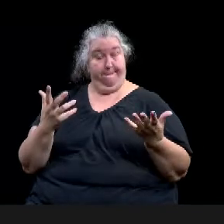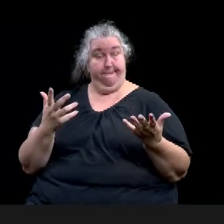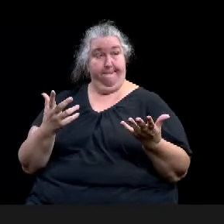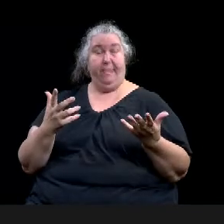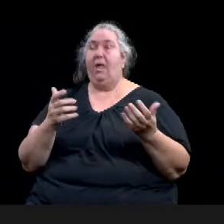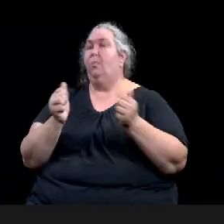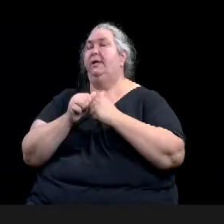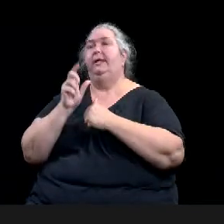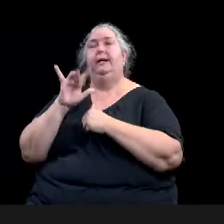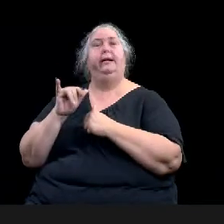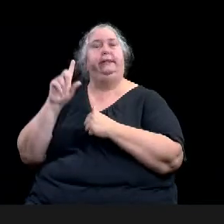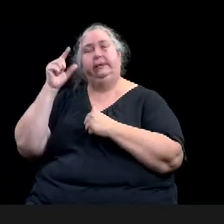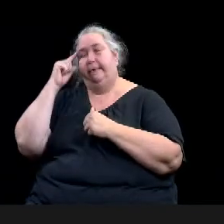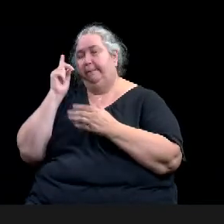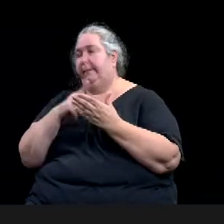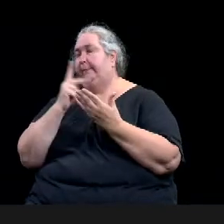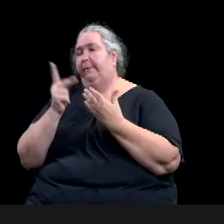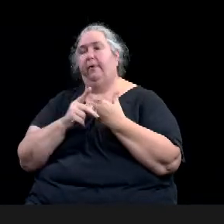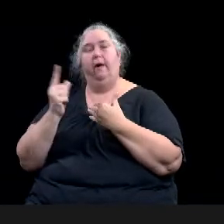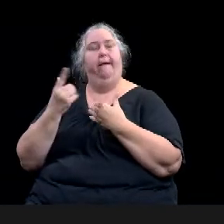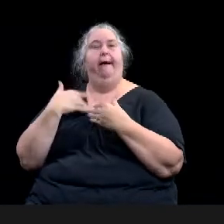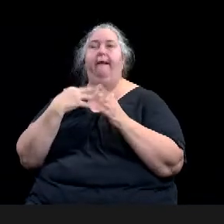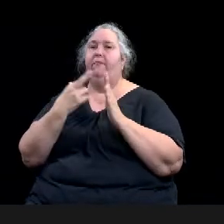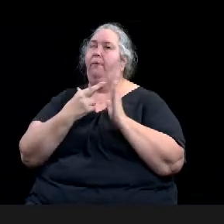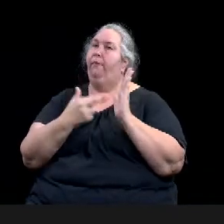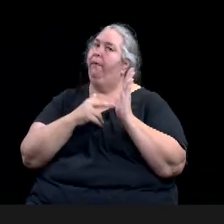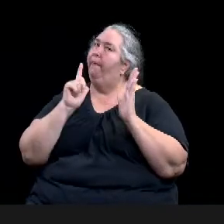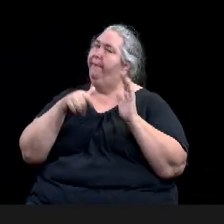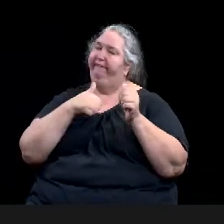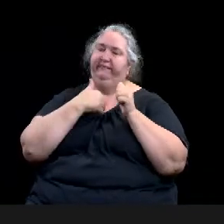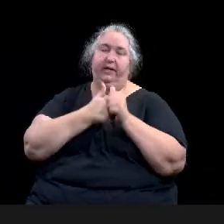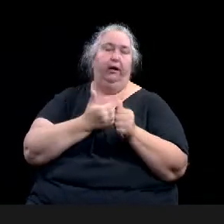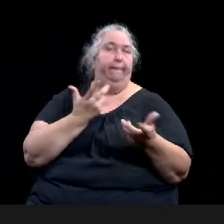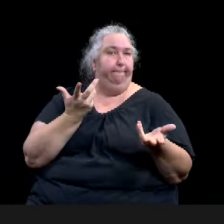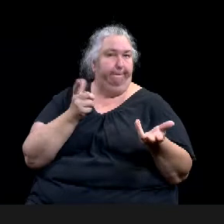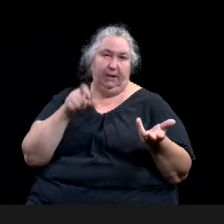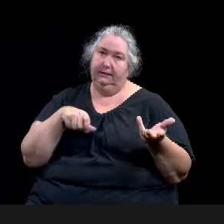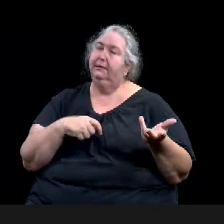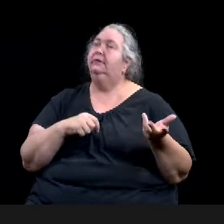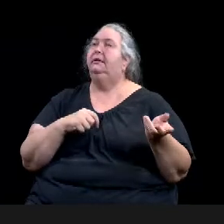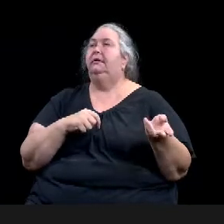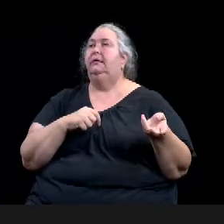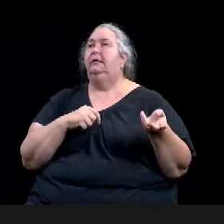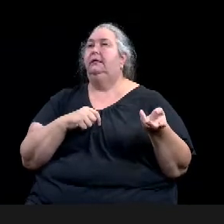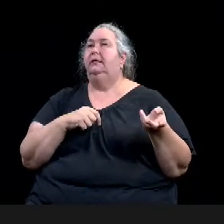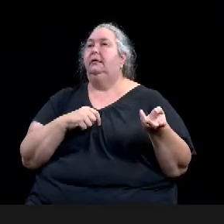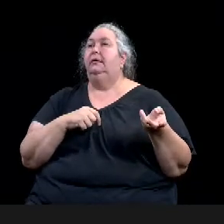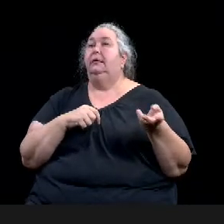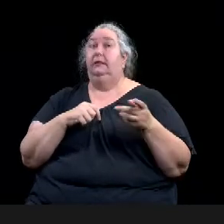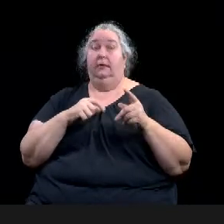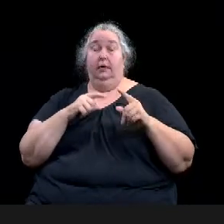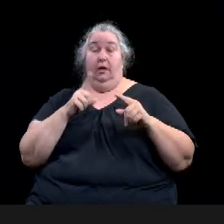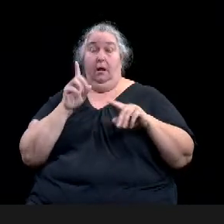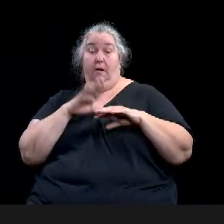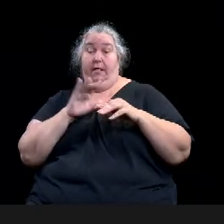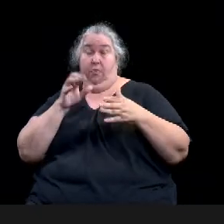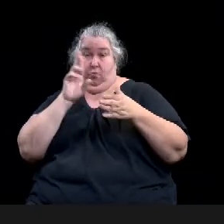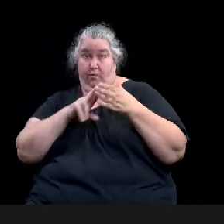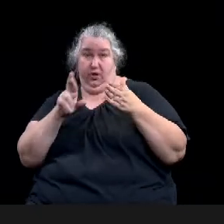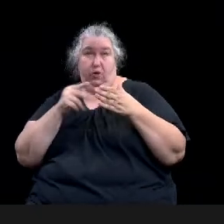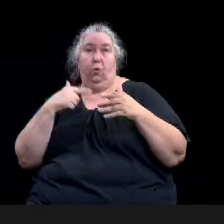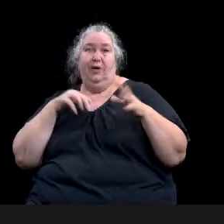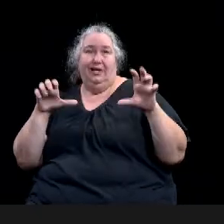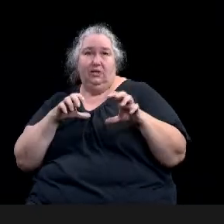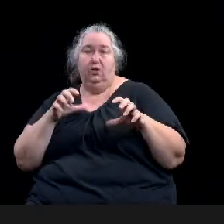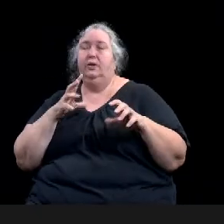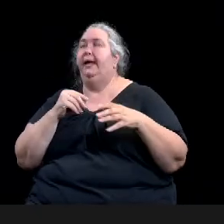based on the research we did and the neighborhoods that we know here, we feel like the neighborhood grant program that we have some basic rules that